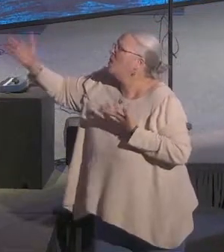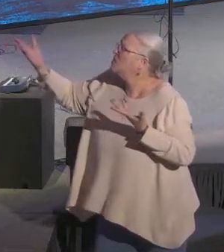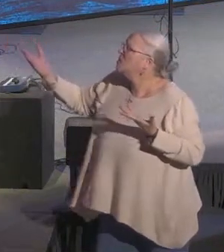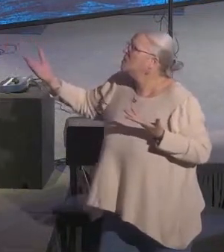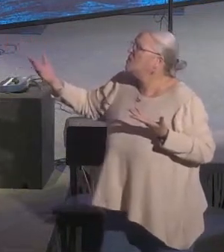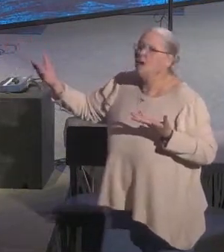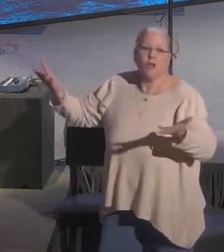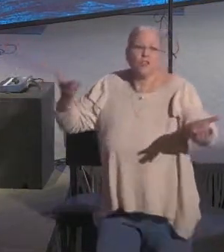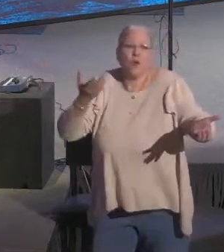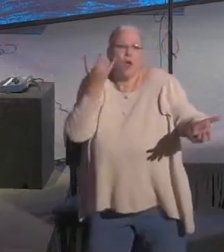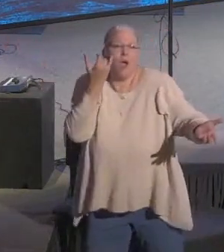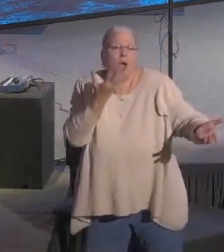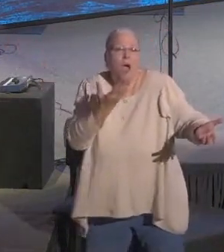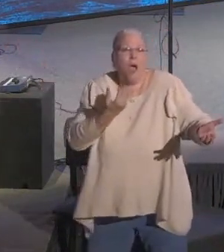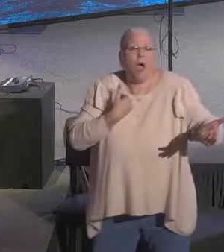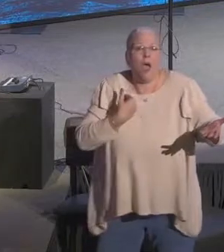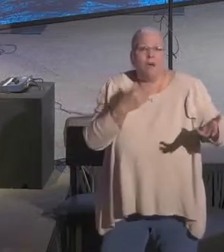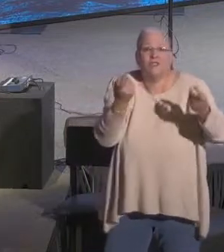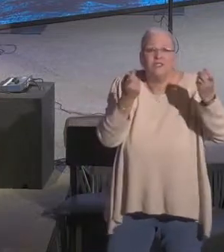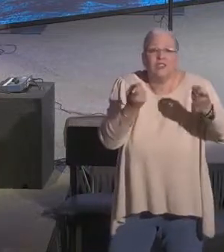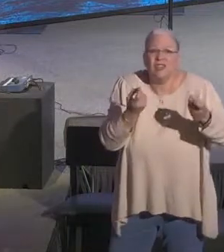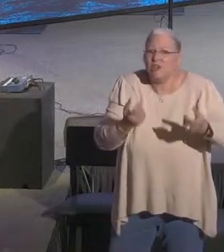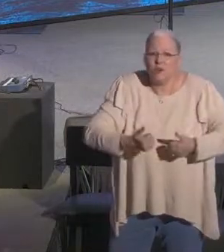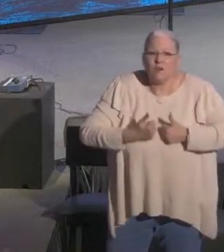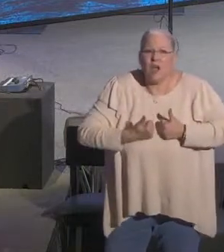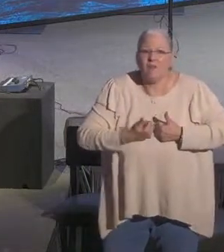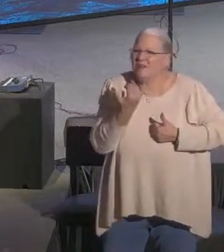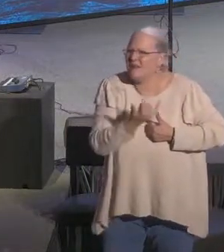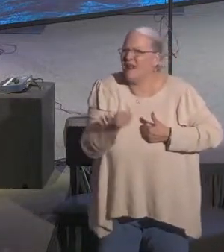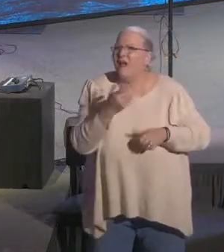So if you have sin in your life today, listen, now's the time.